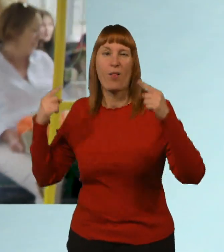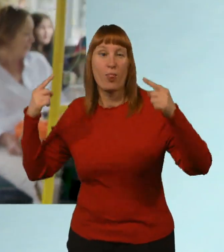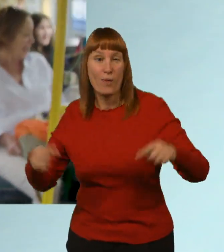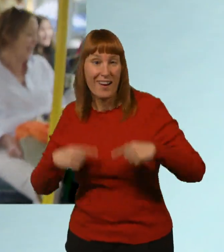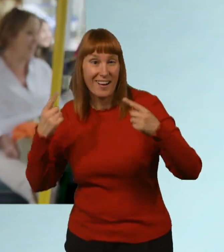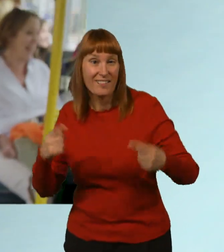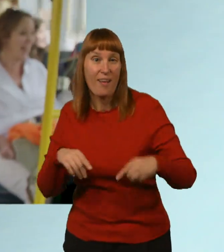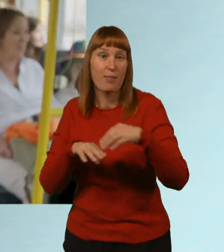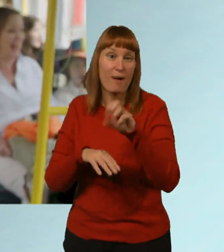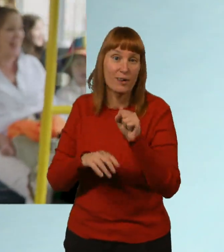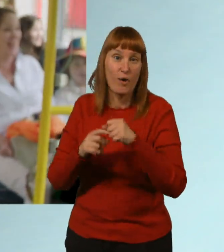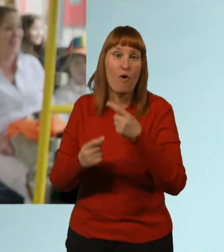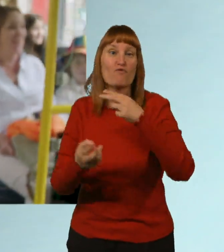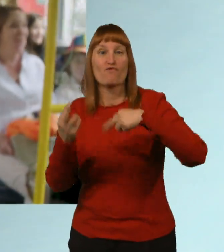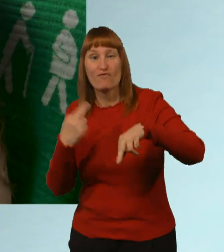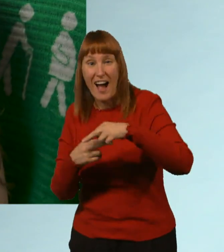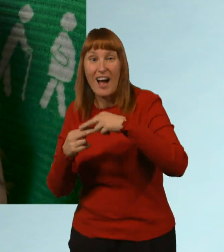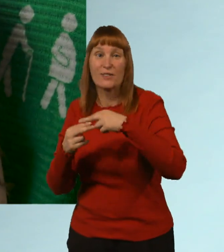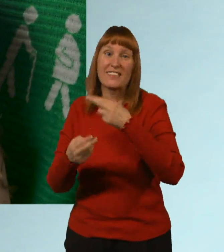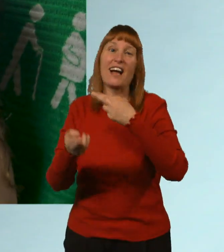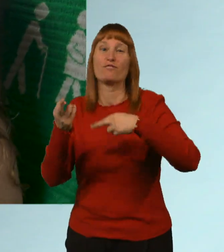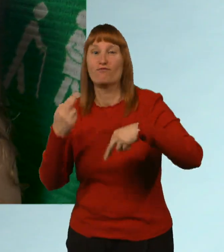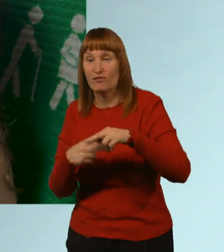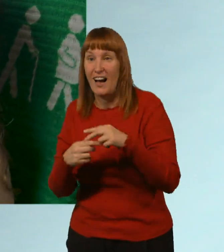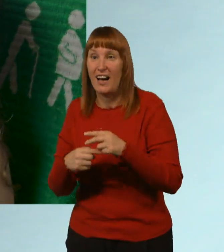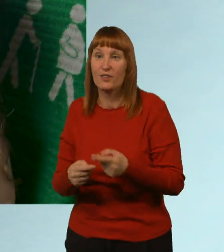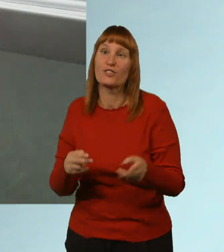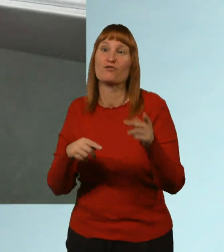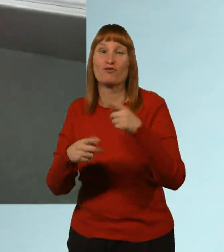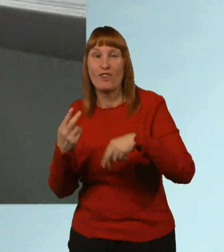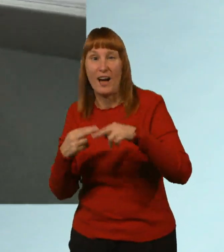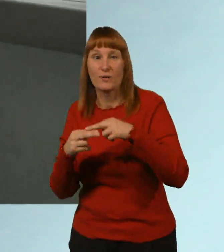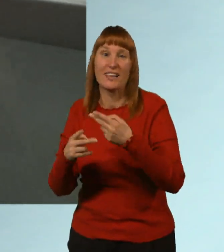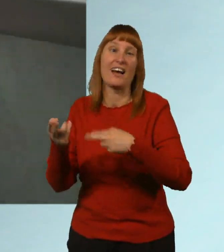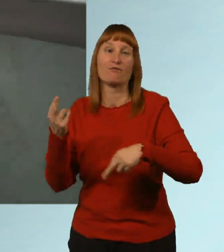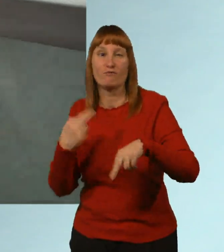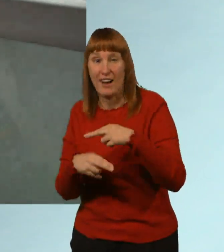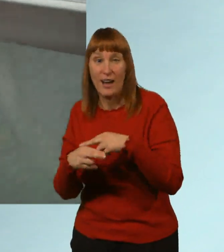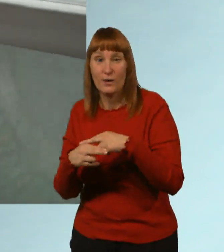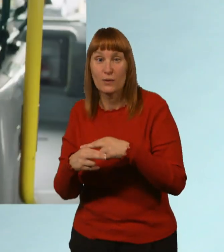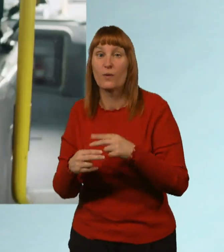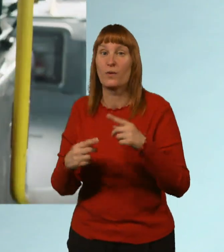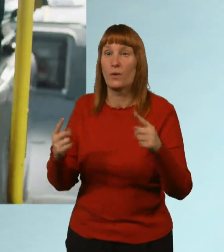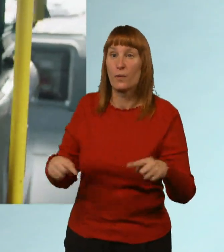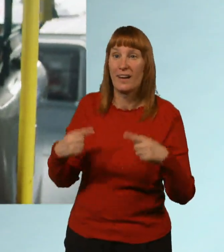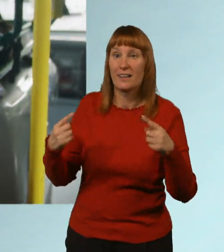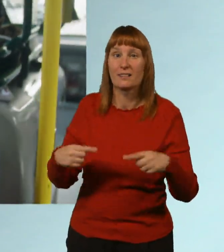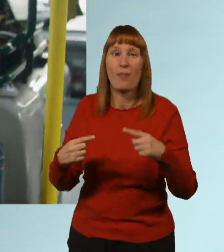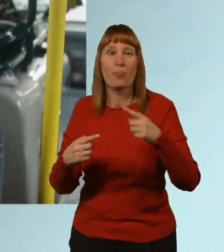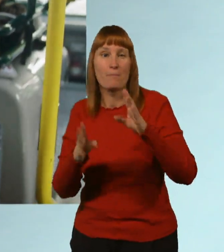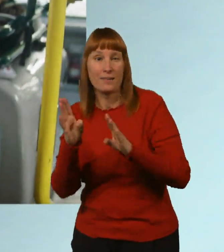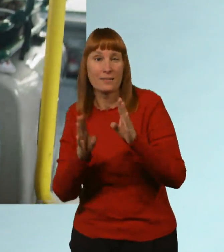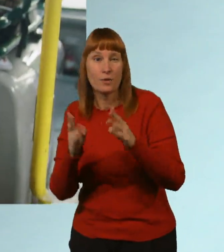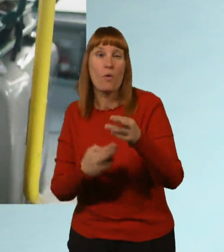go round and round, round and round, round and round. The wheels